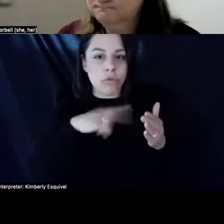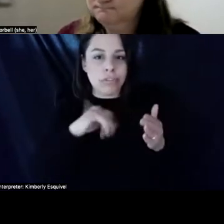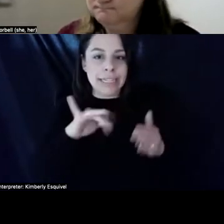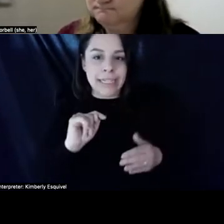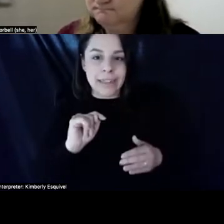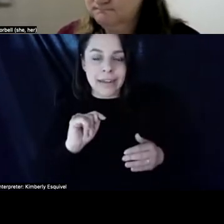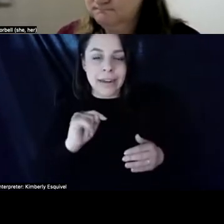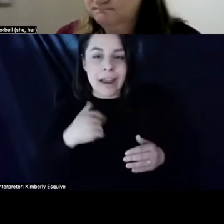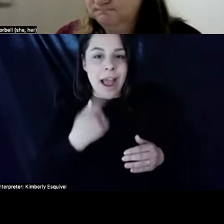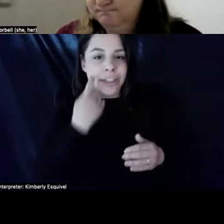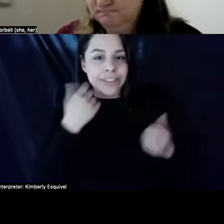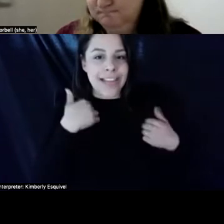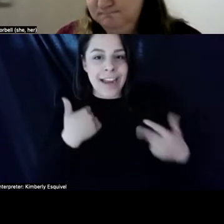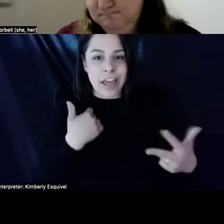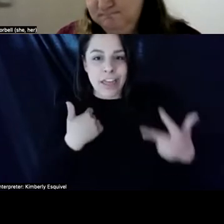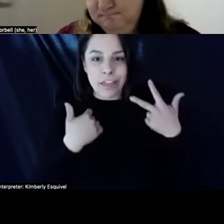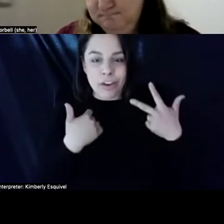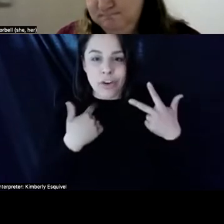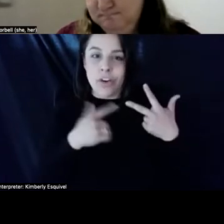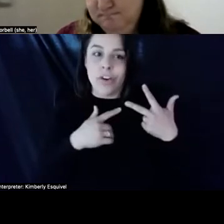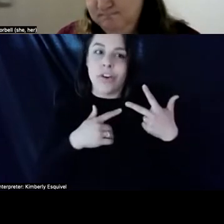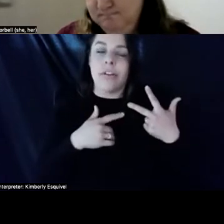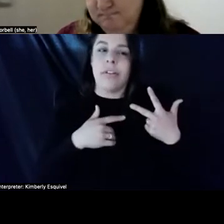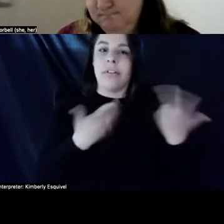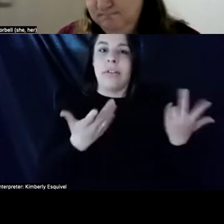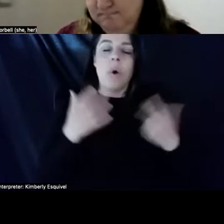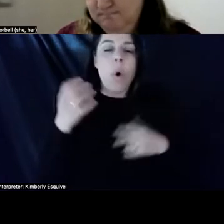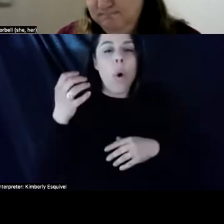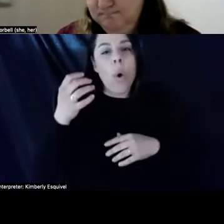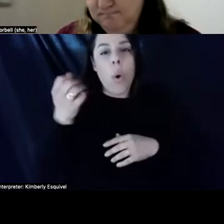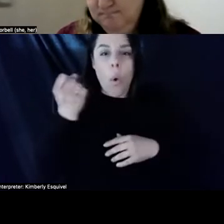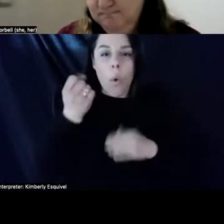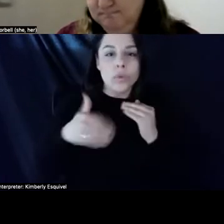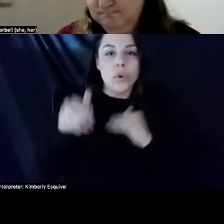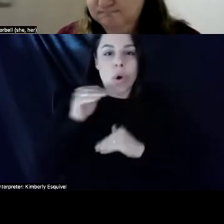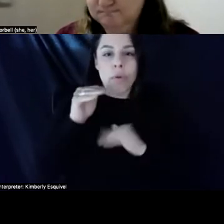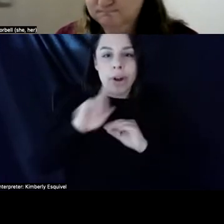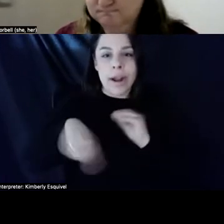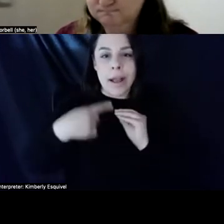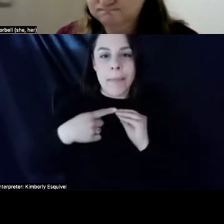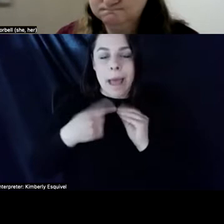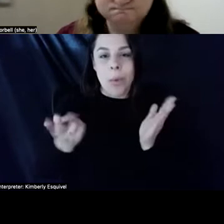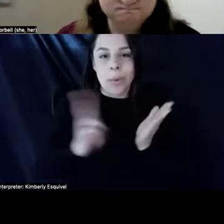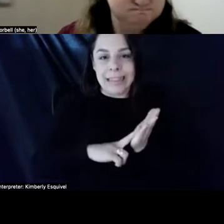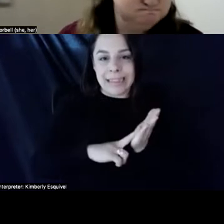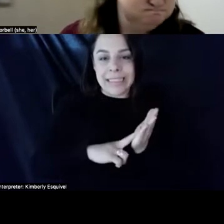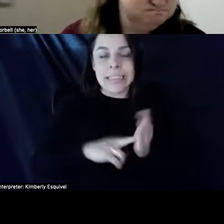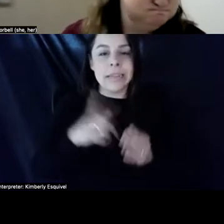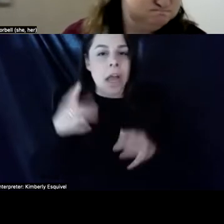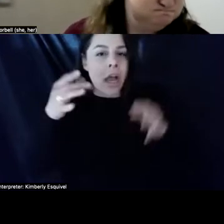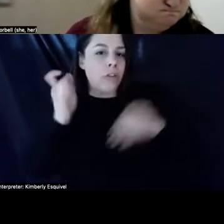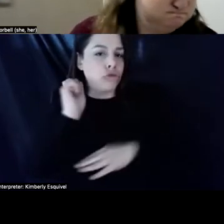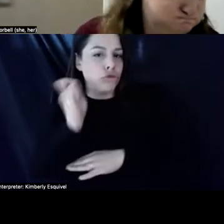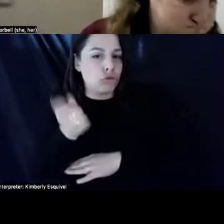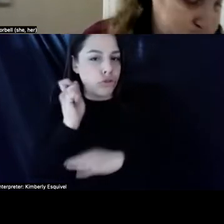holdover regarding the lease and the judge even said, I don't want to read the lease, uh, excuse me. I don't want